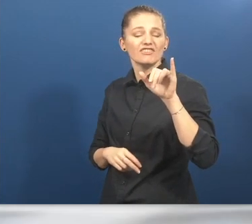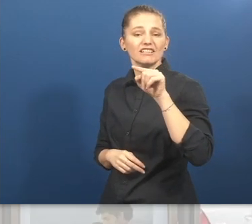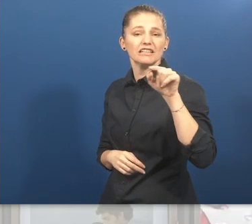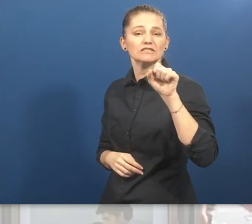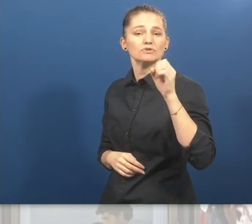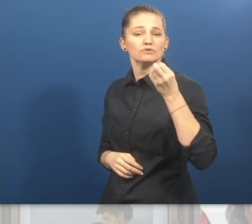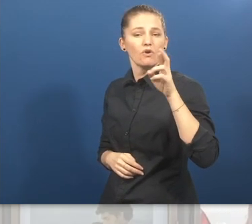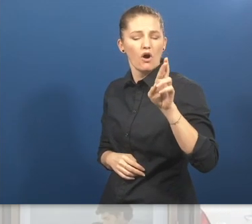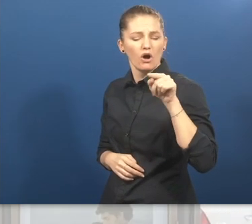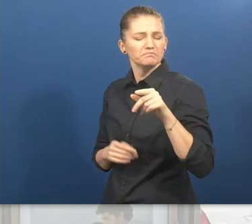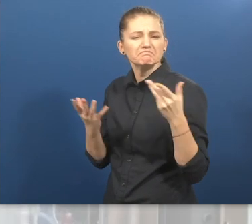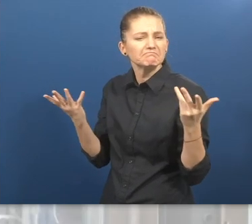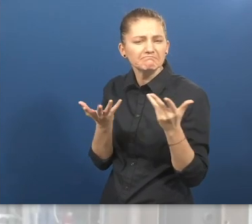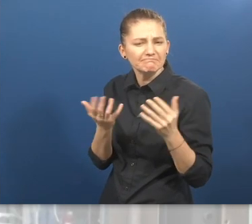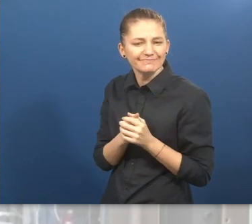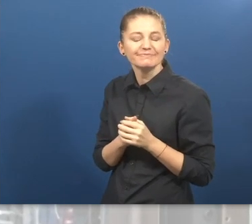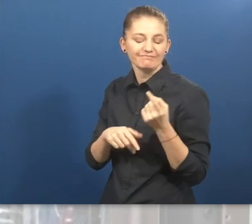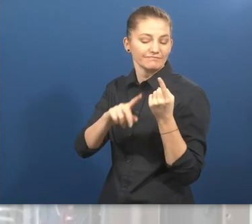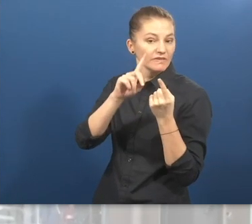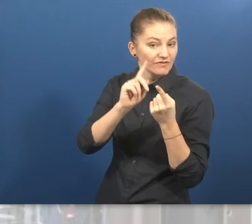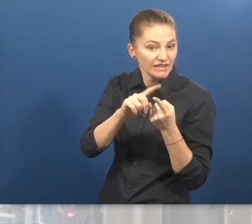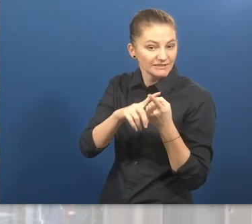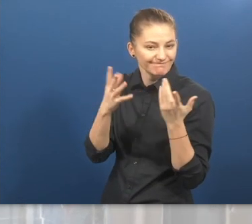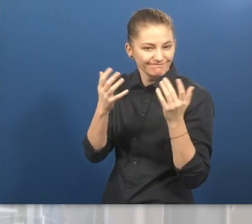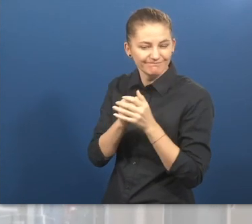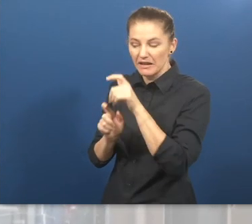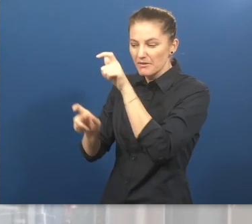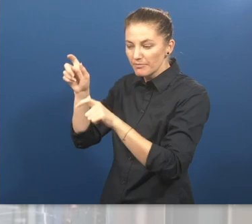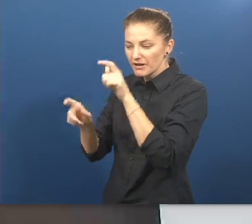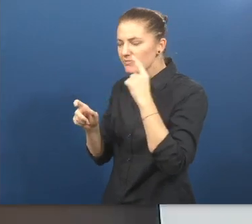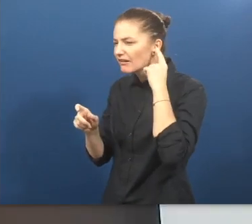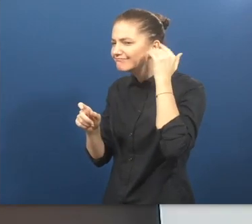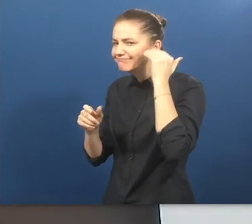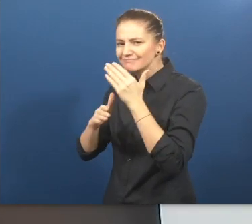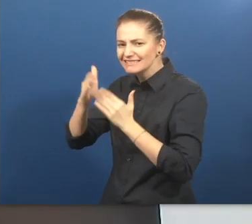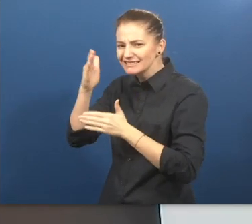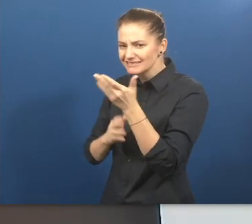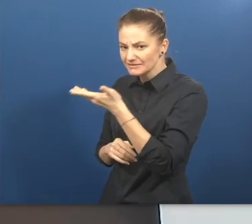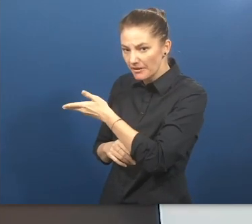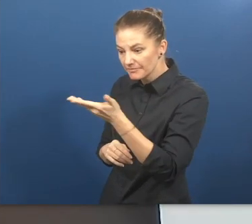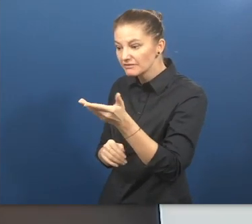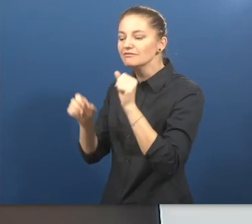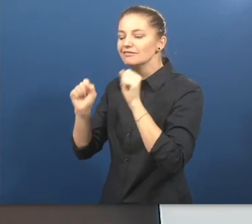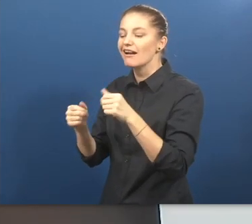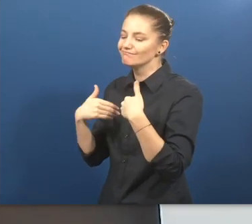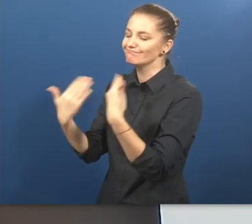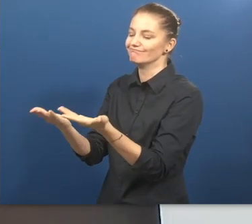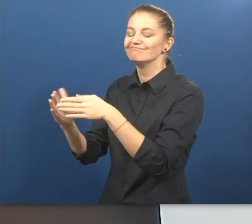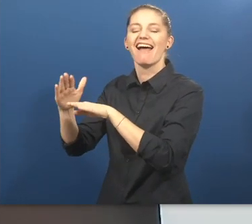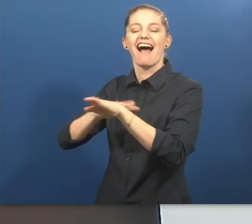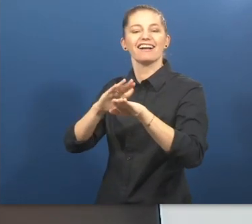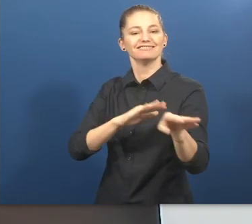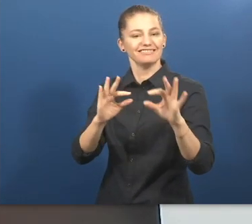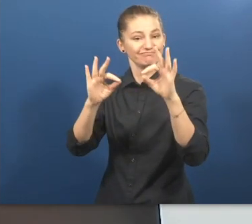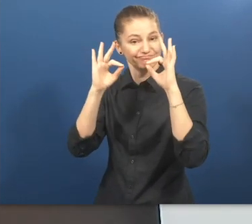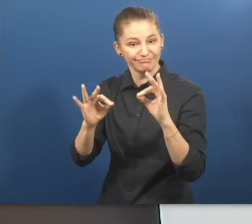is Visor about? Diego Villaruel, CEO of Red Apis. Firstly, the easy way to make a service point